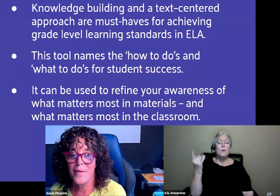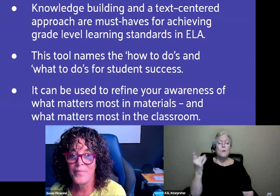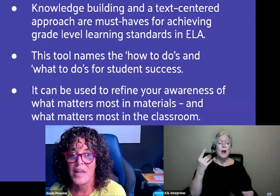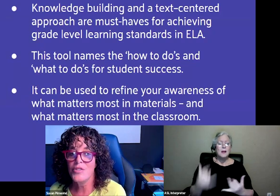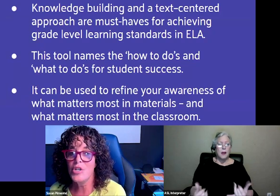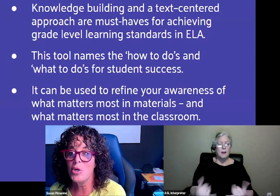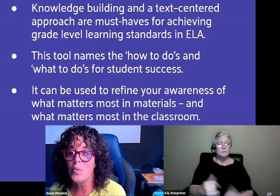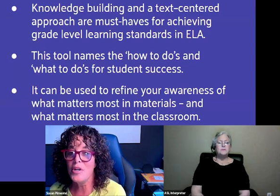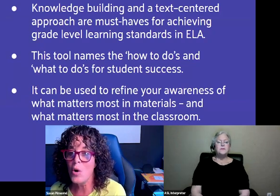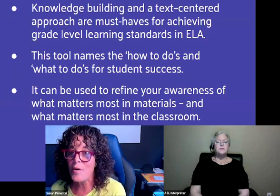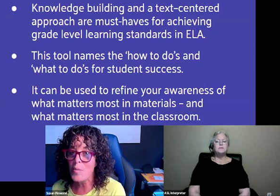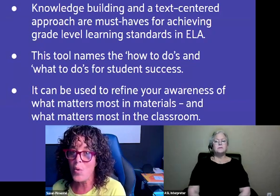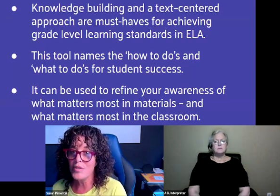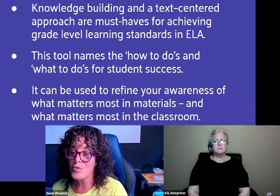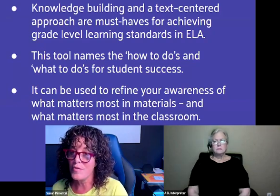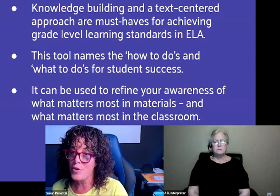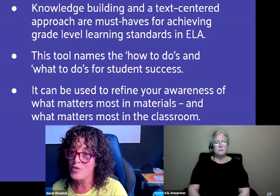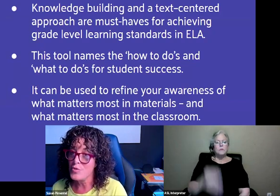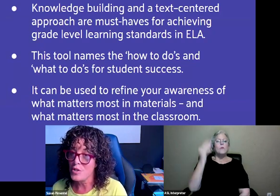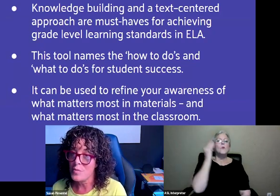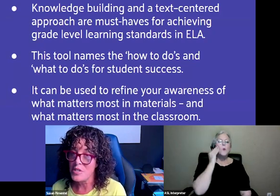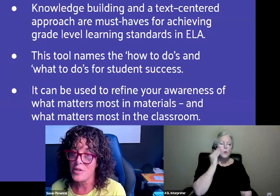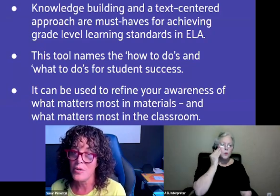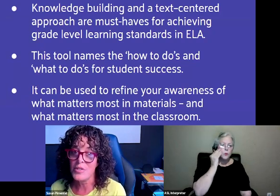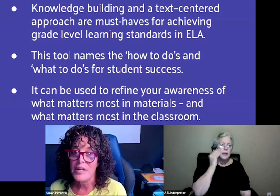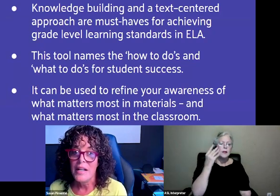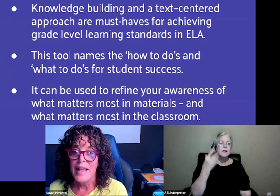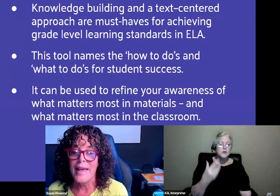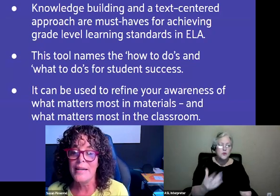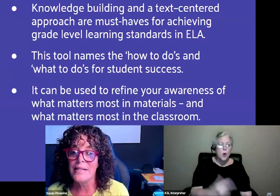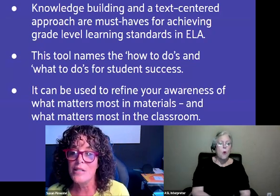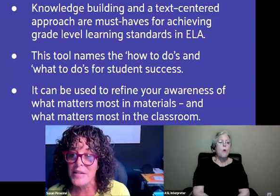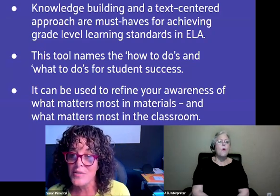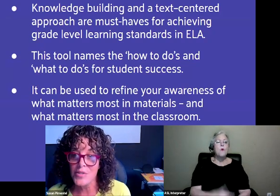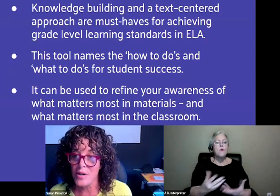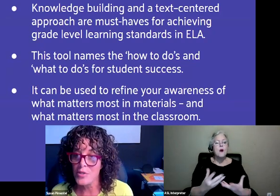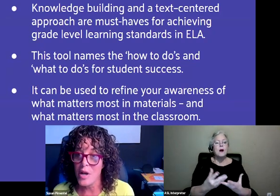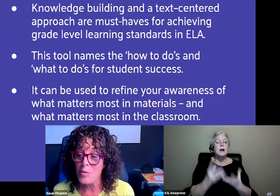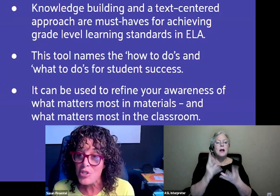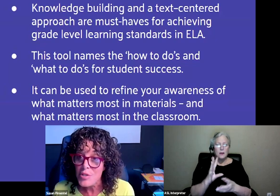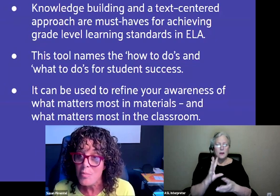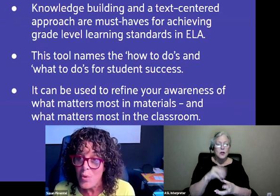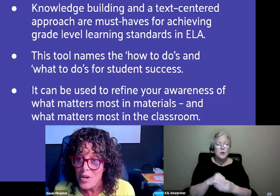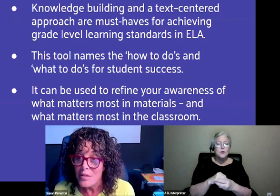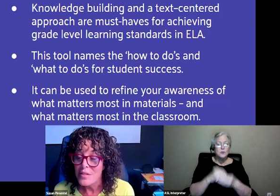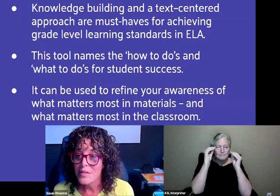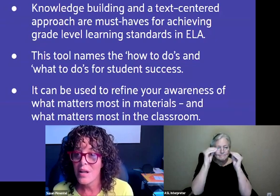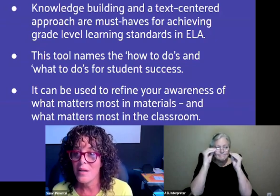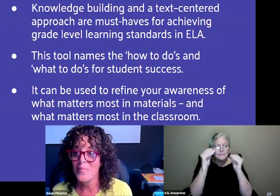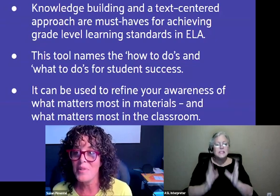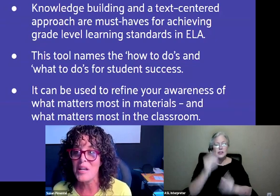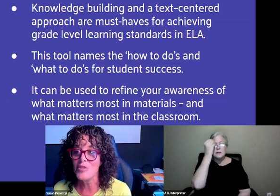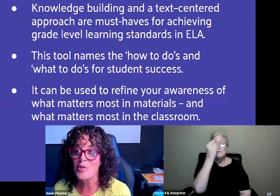Okay. So we know Ed Reports reviews instructional materials, and it's based on standards alignment, which is important